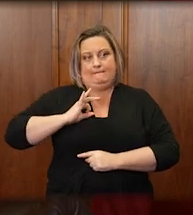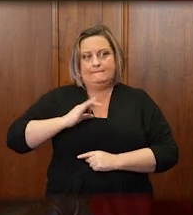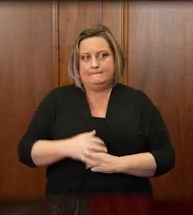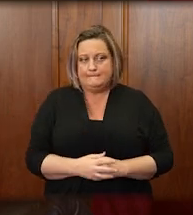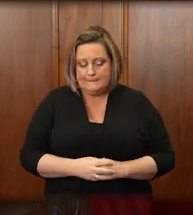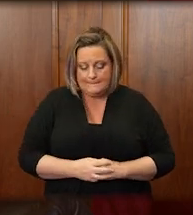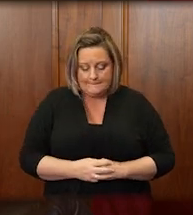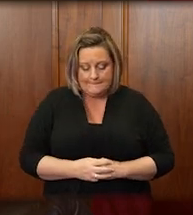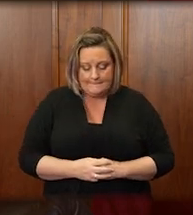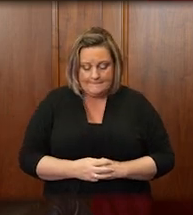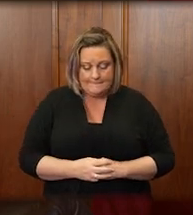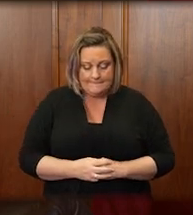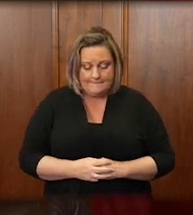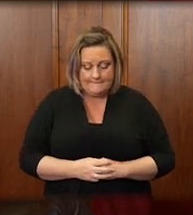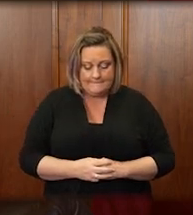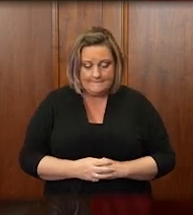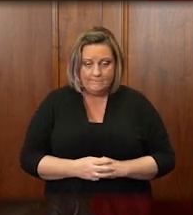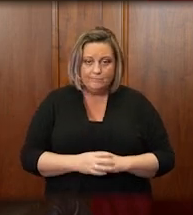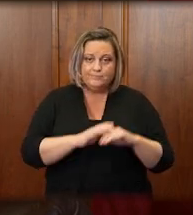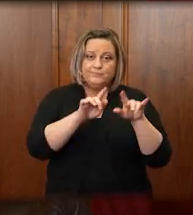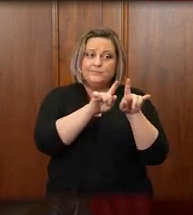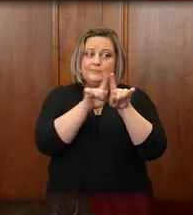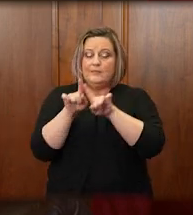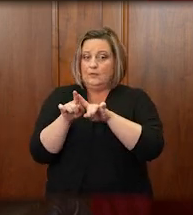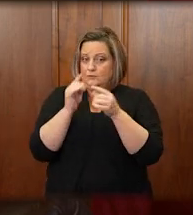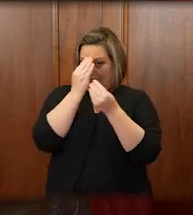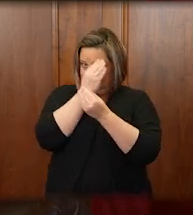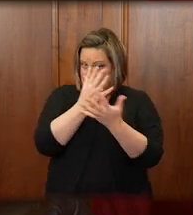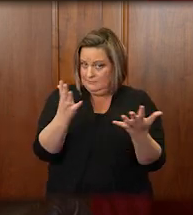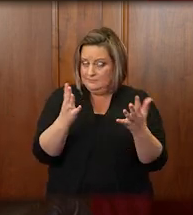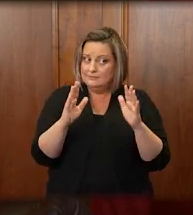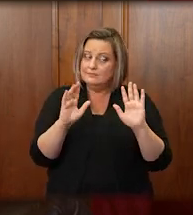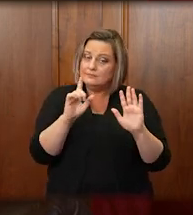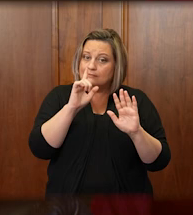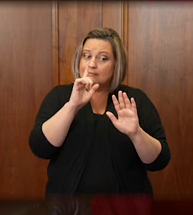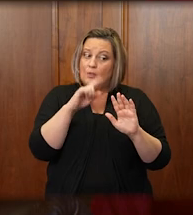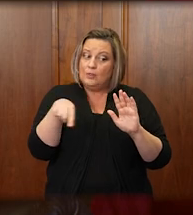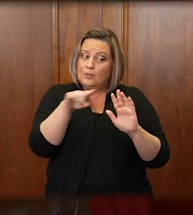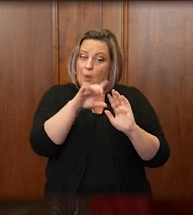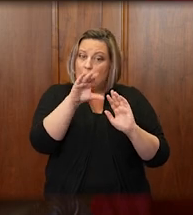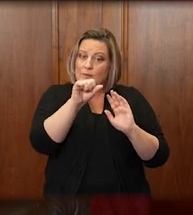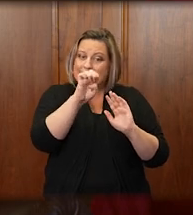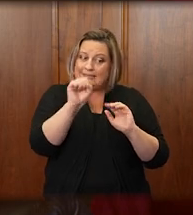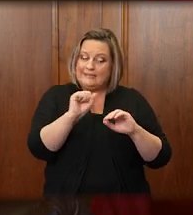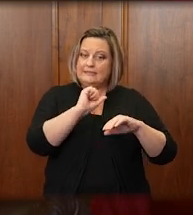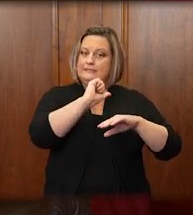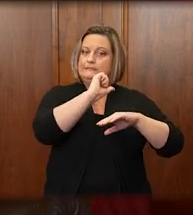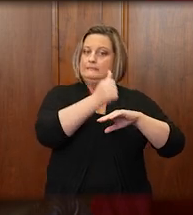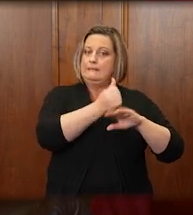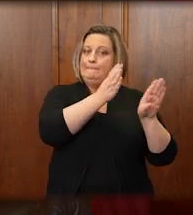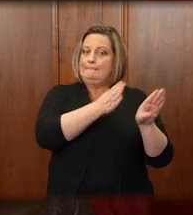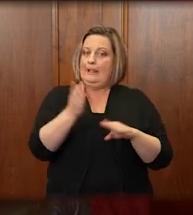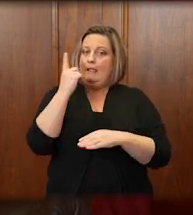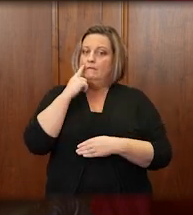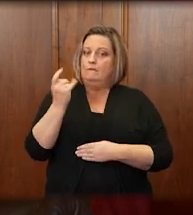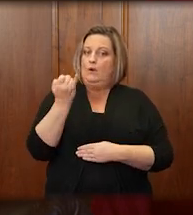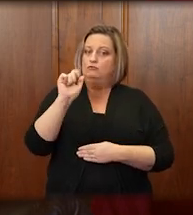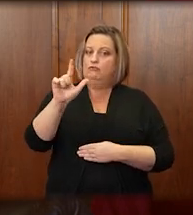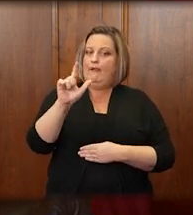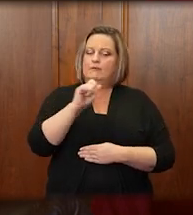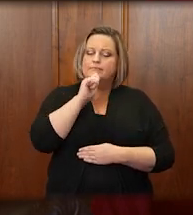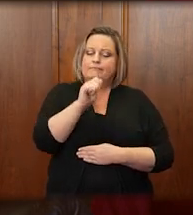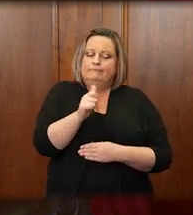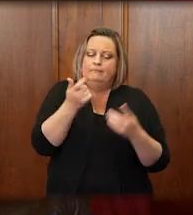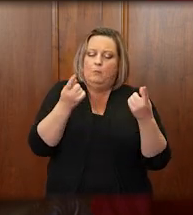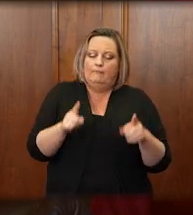I would also point out that by no means do all cases set for trial actually go to trial. The vast majority of them